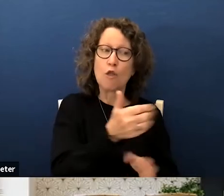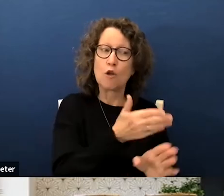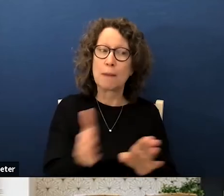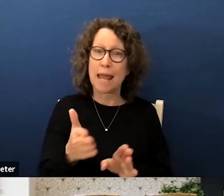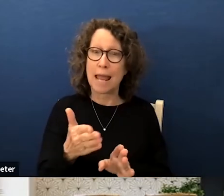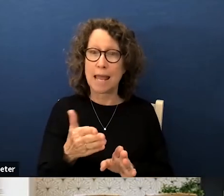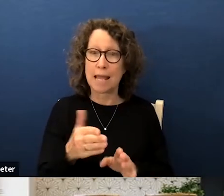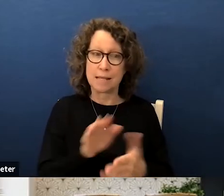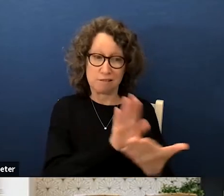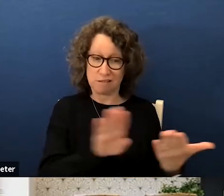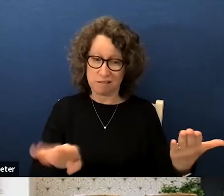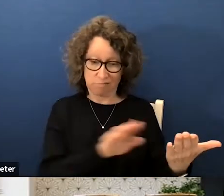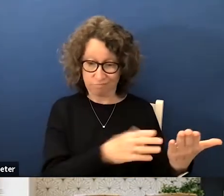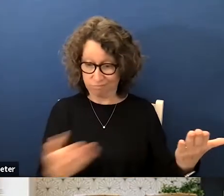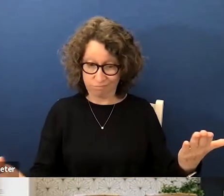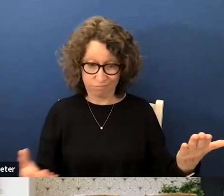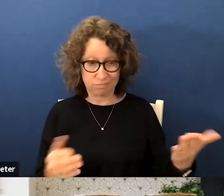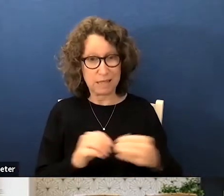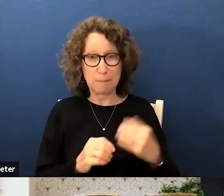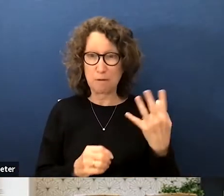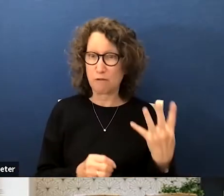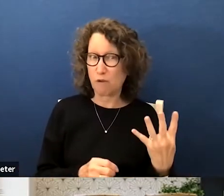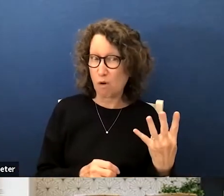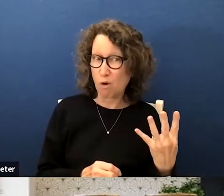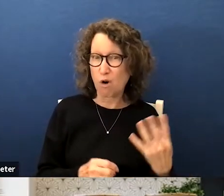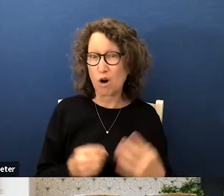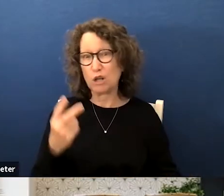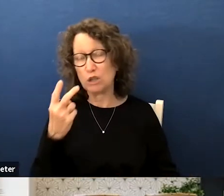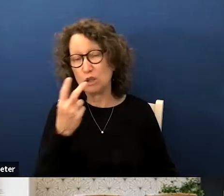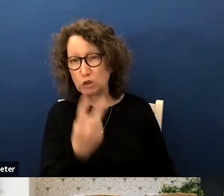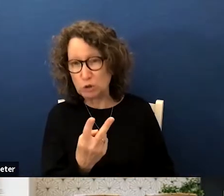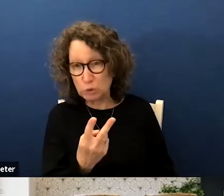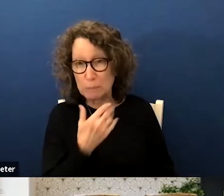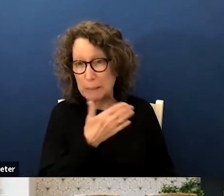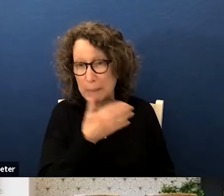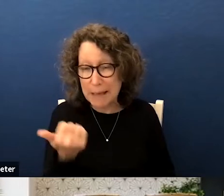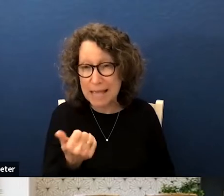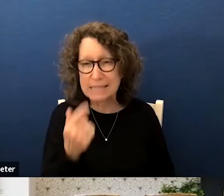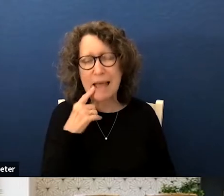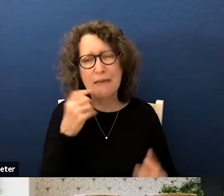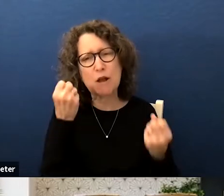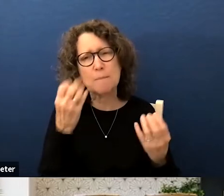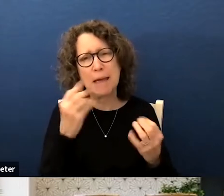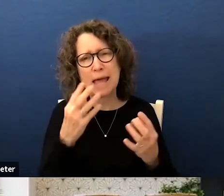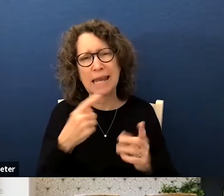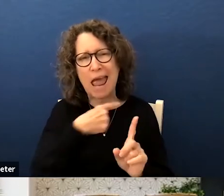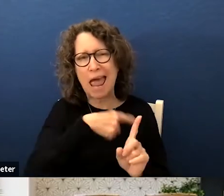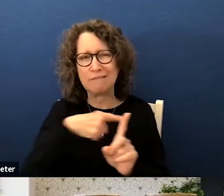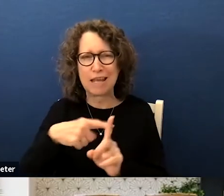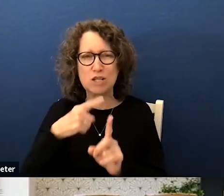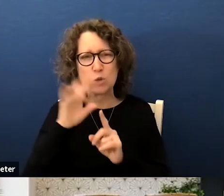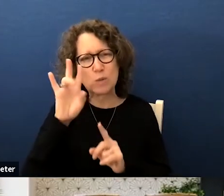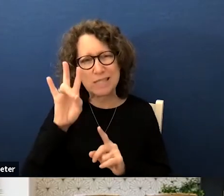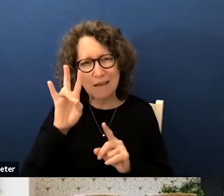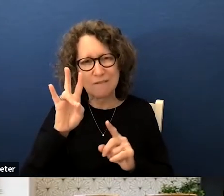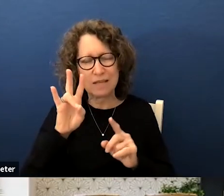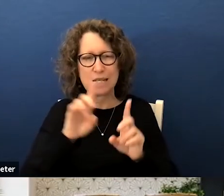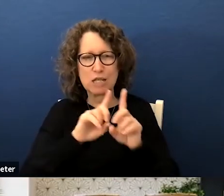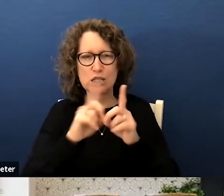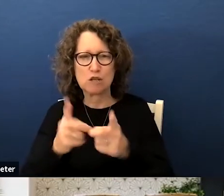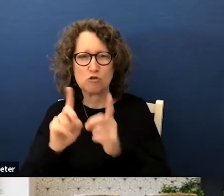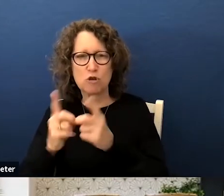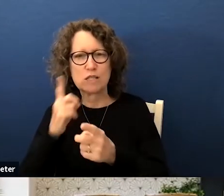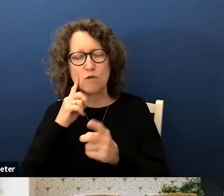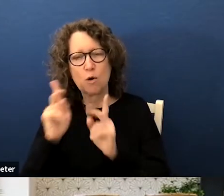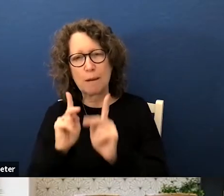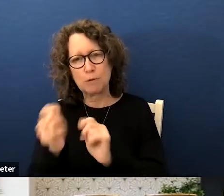you uh district uh plan for scenario two would be the best and i think there are many advantages to seven districts for candidates